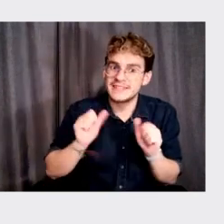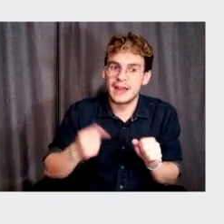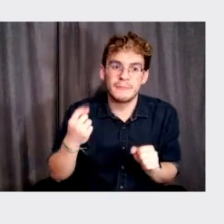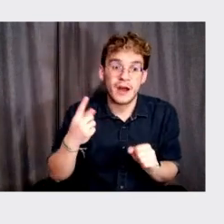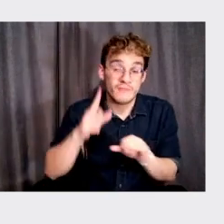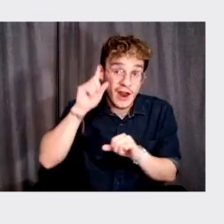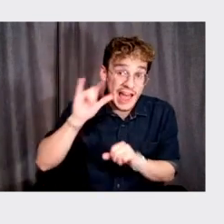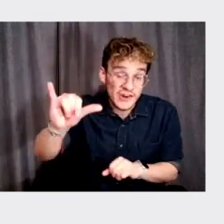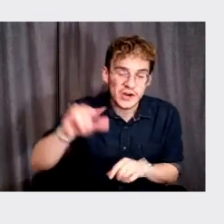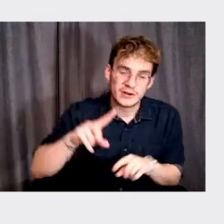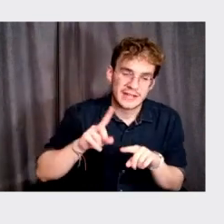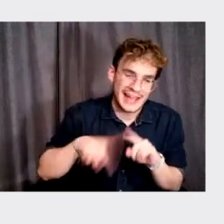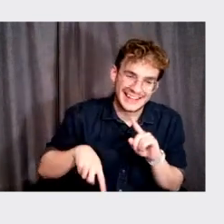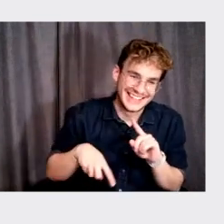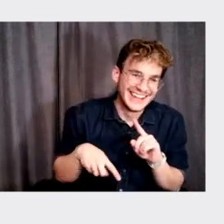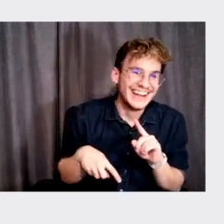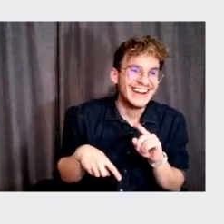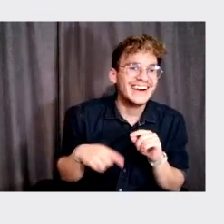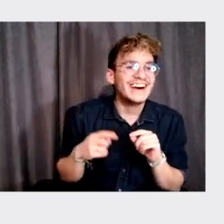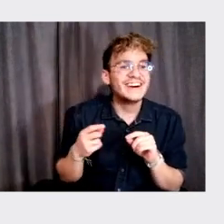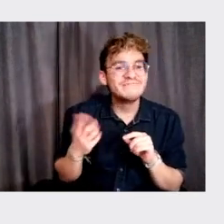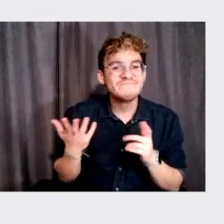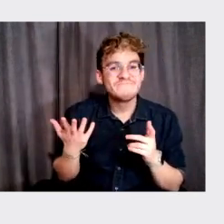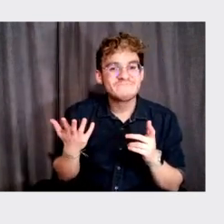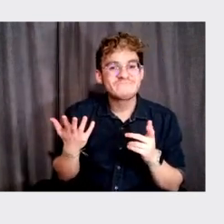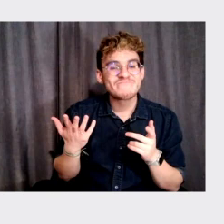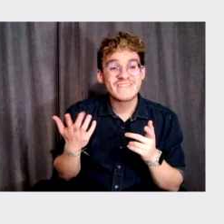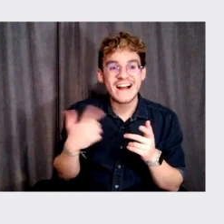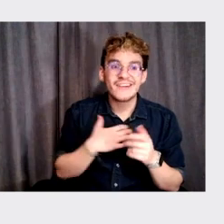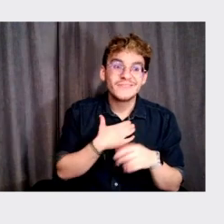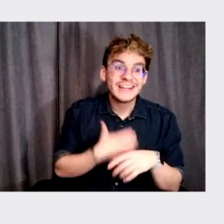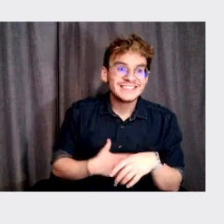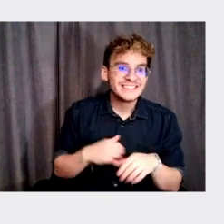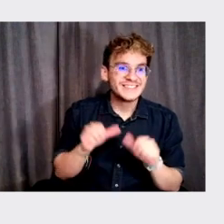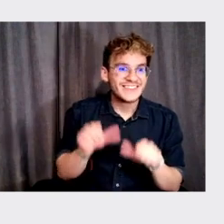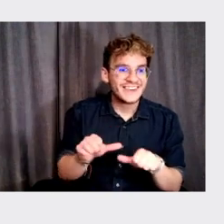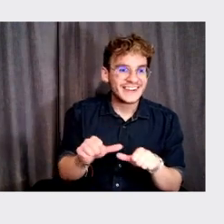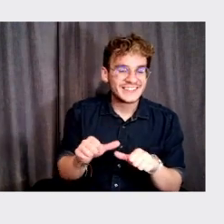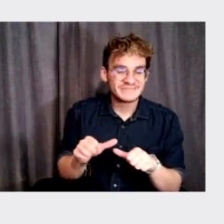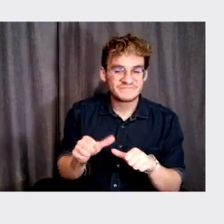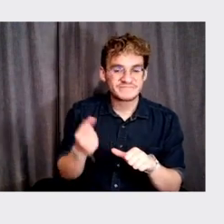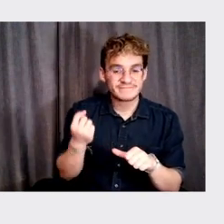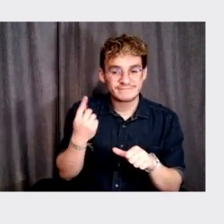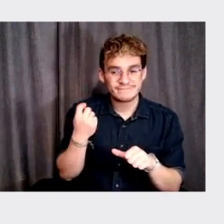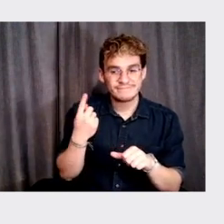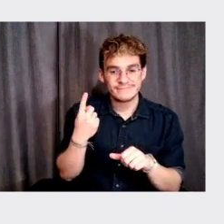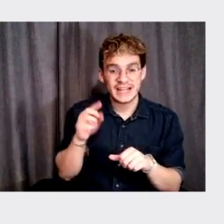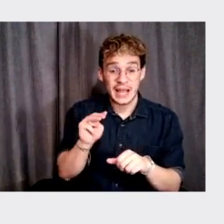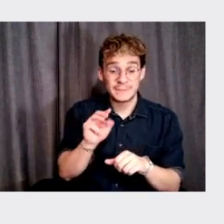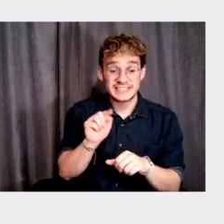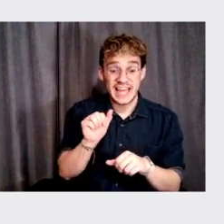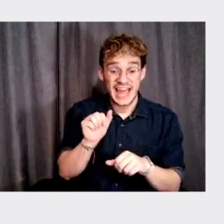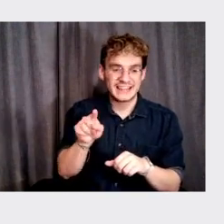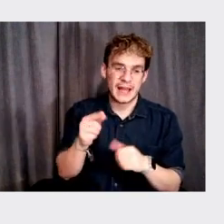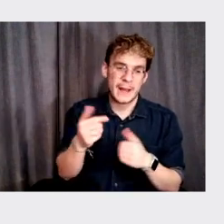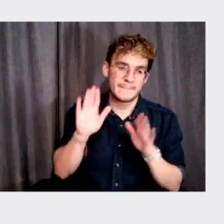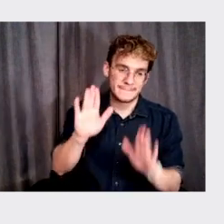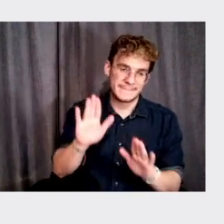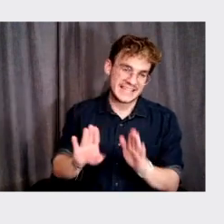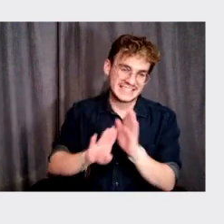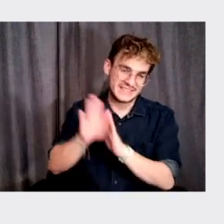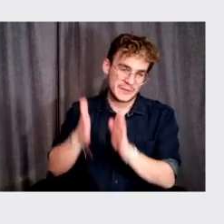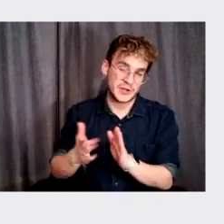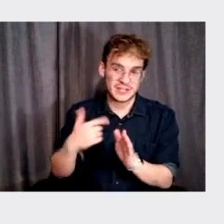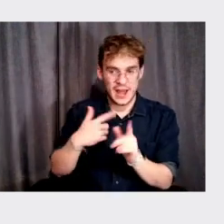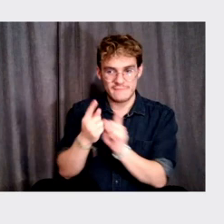work on it forever. Uh, but, uh, I wish we could, um, but, but the MTA has amazing developers. I